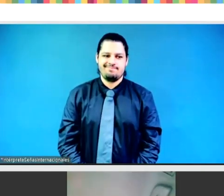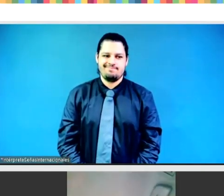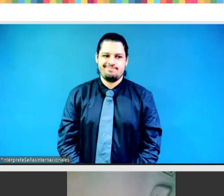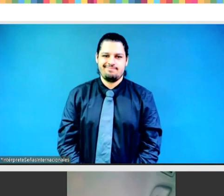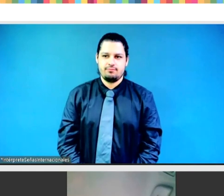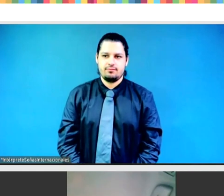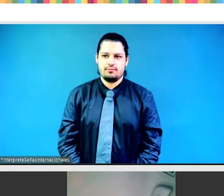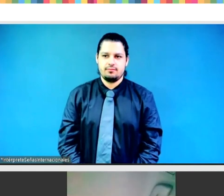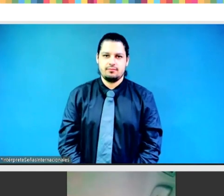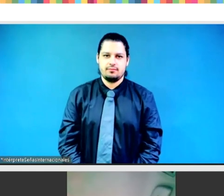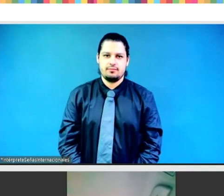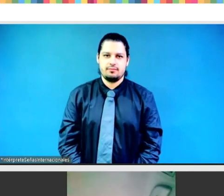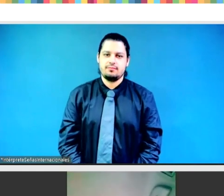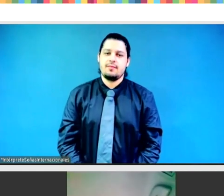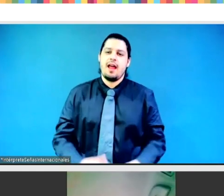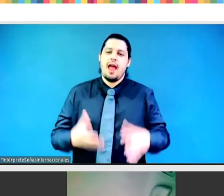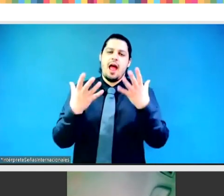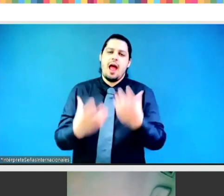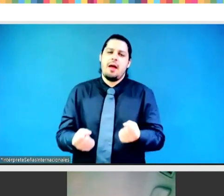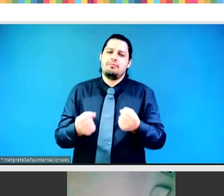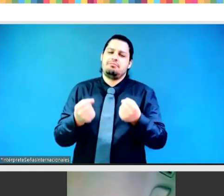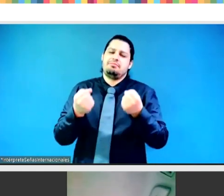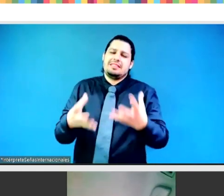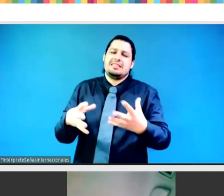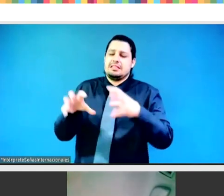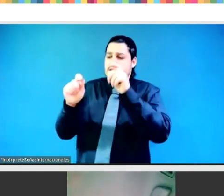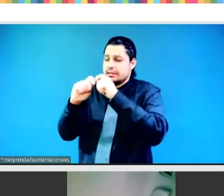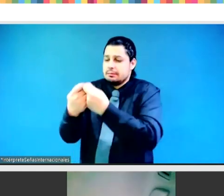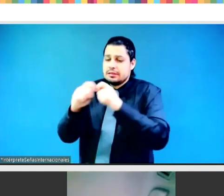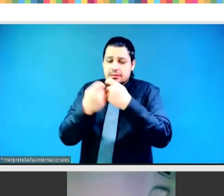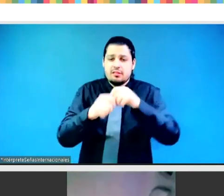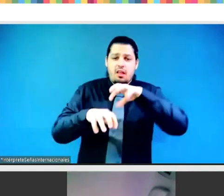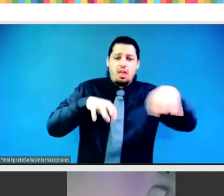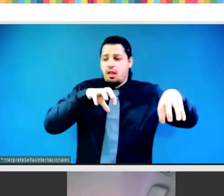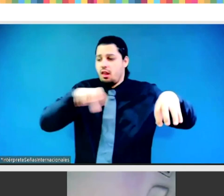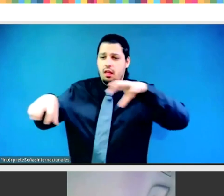people and promoting gender parity in all decision making spaces.